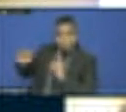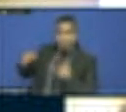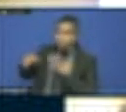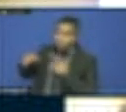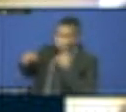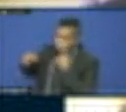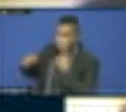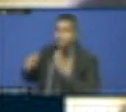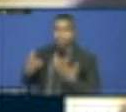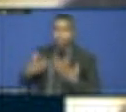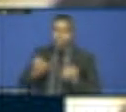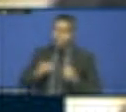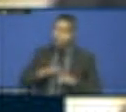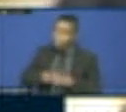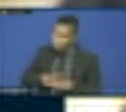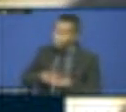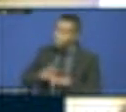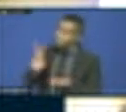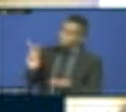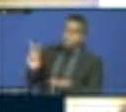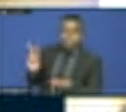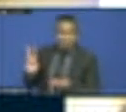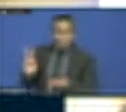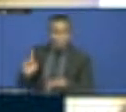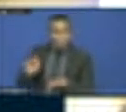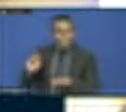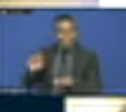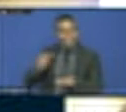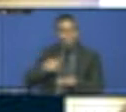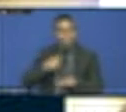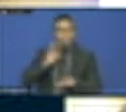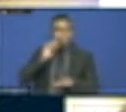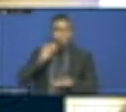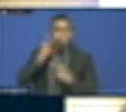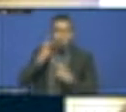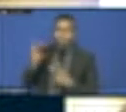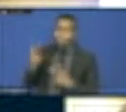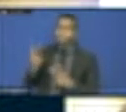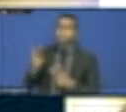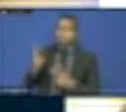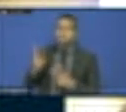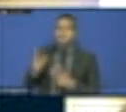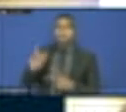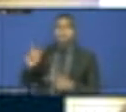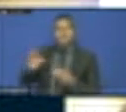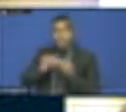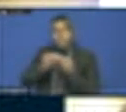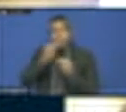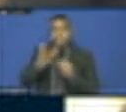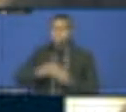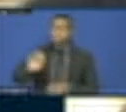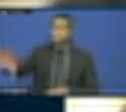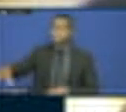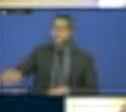but also bringing some level of enforcement through bylaws at the city level and also anti-littering laws at the environmental